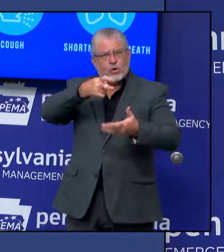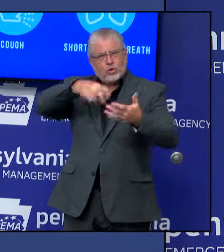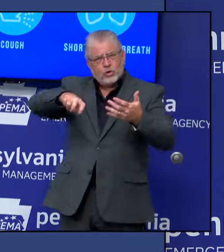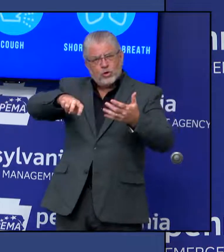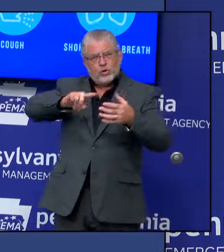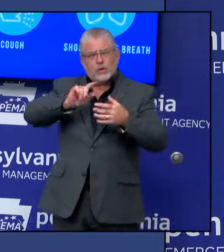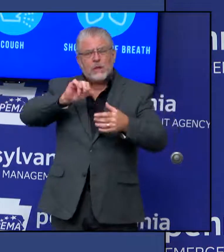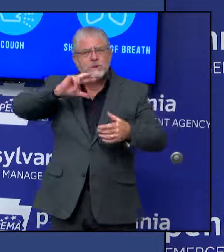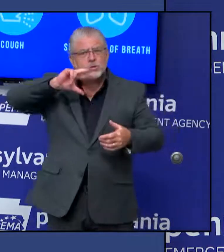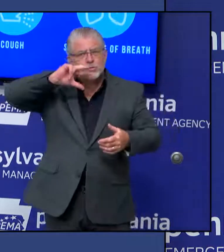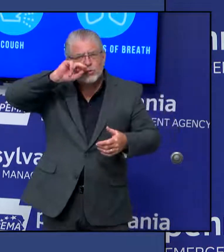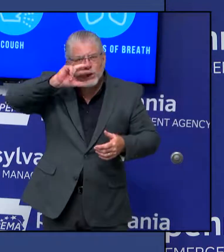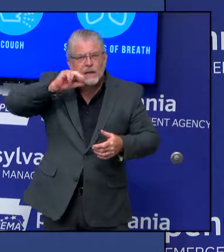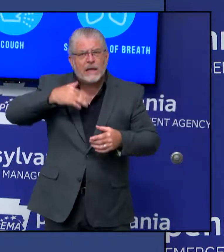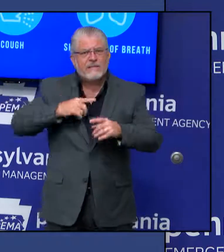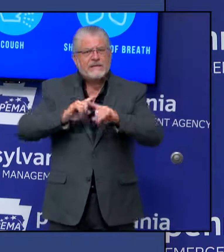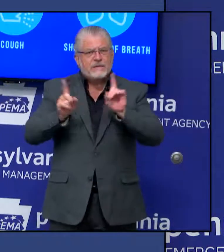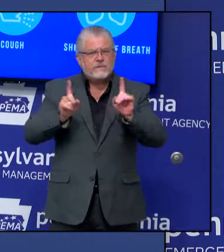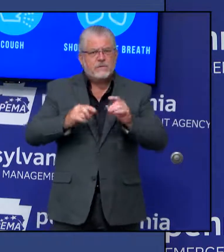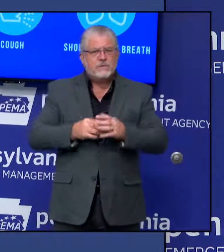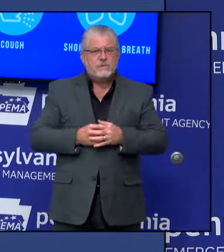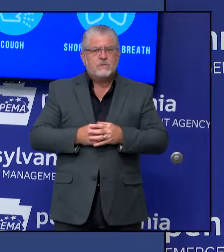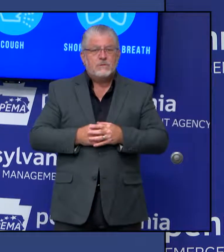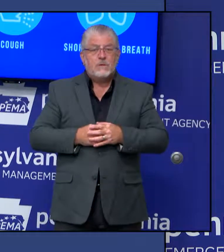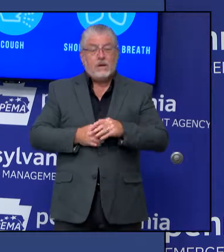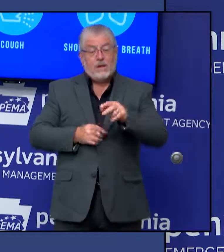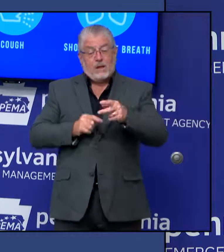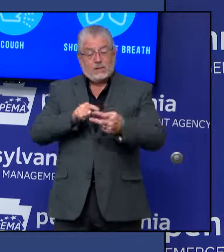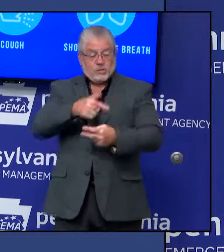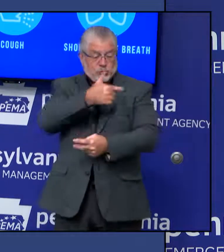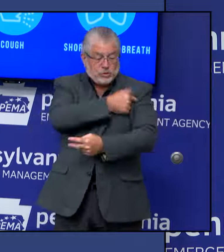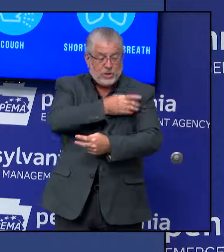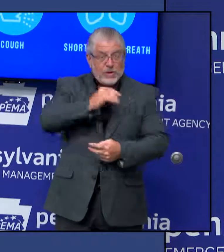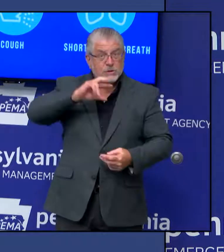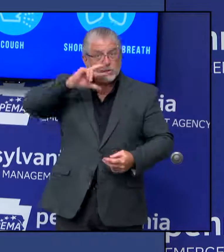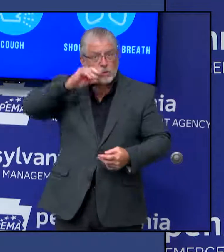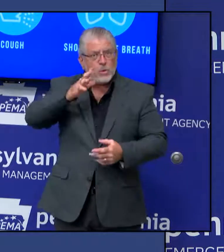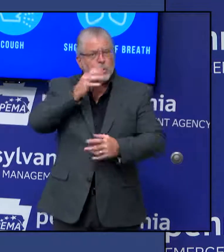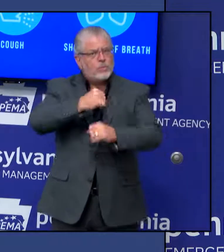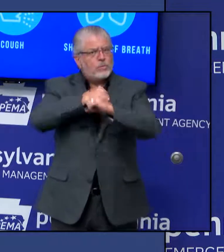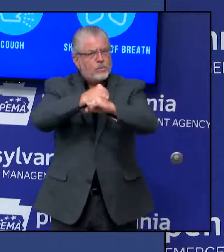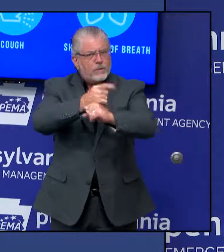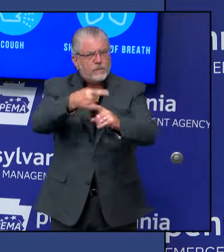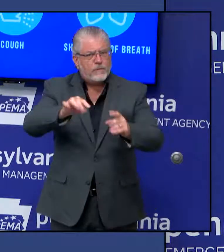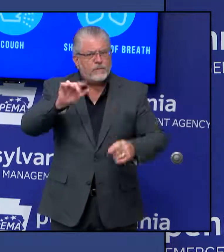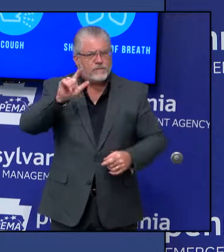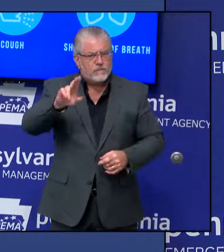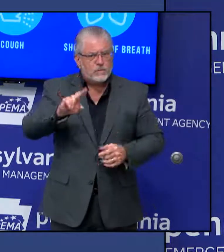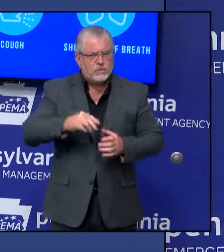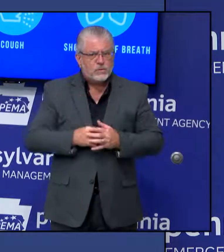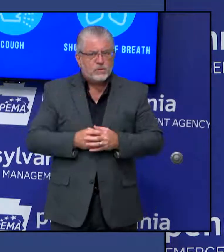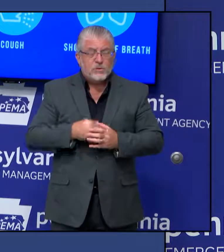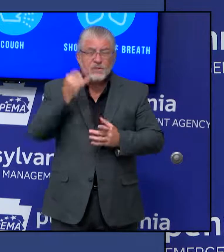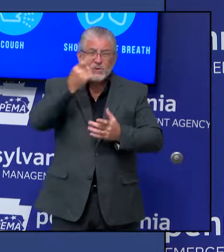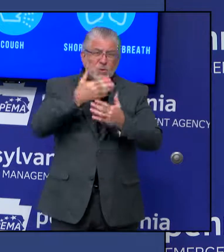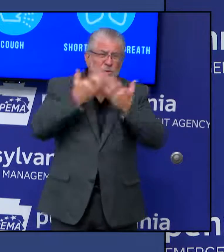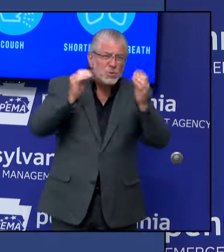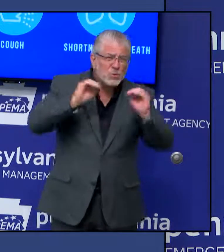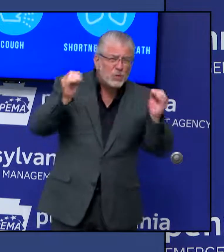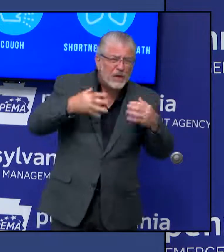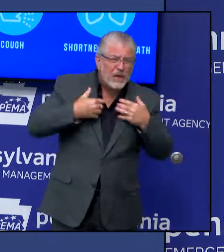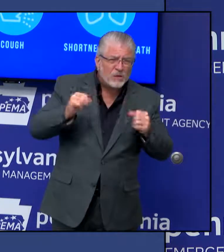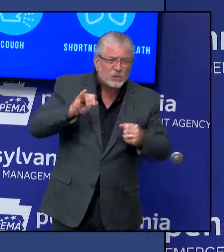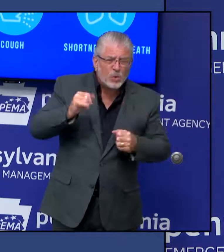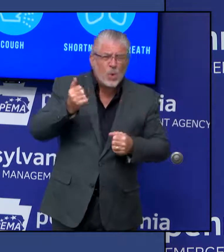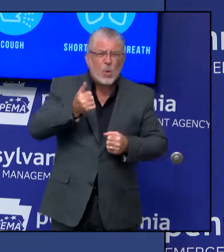to protect you from the flu. If you are uninsured or underinsured, call us at 1-877